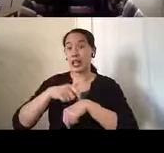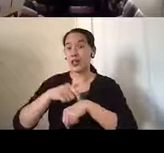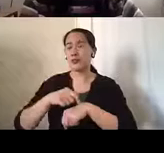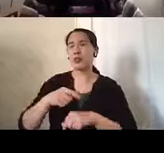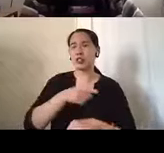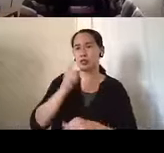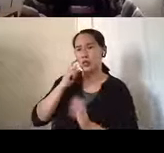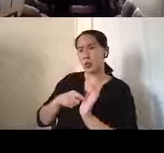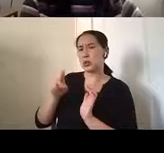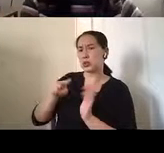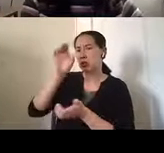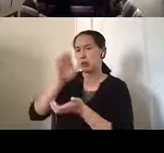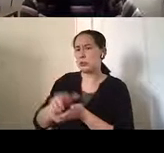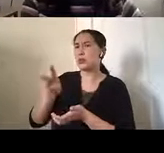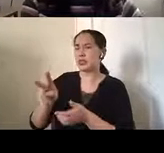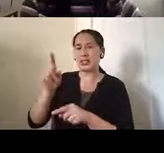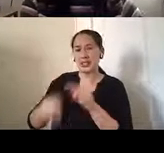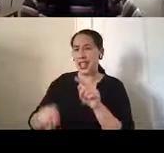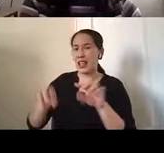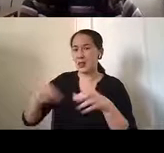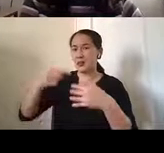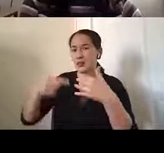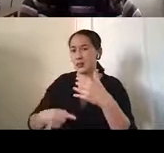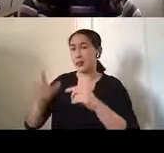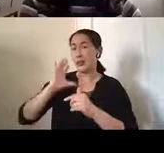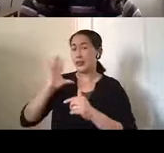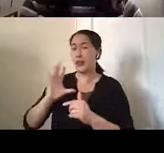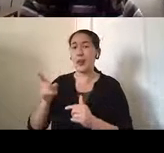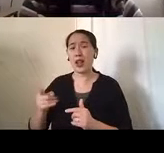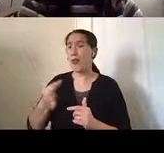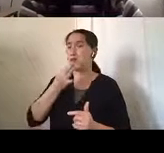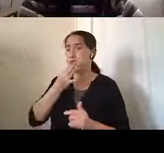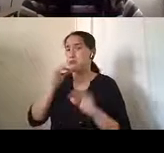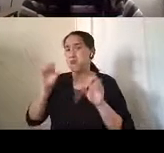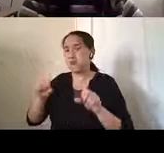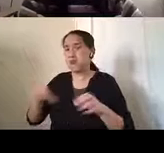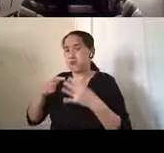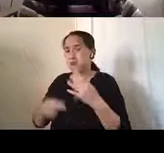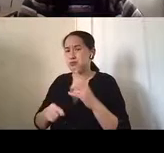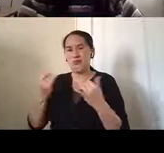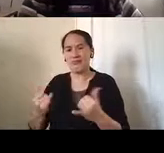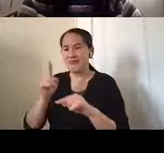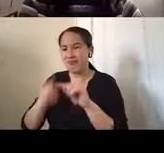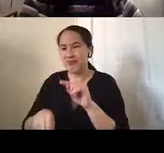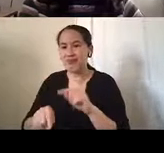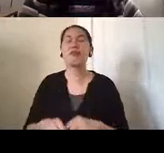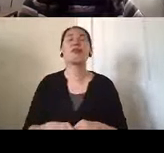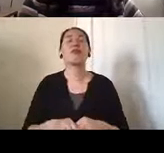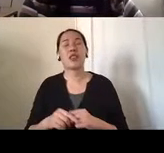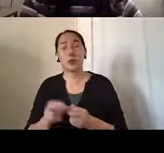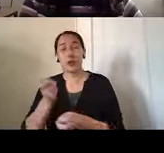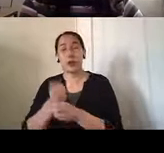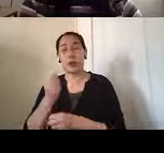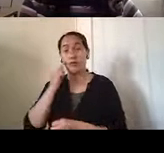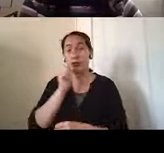unable to do so many of the things that he was once an expert at. And it was particularly difficult for her to